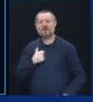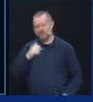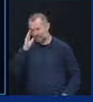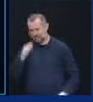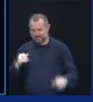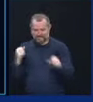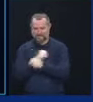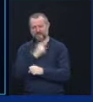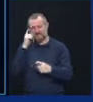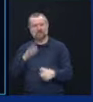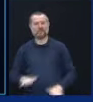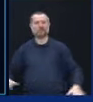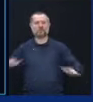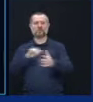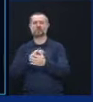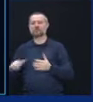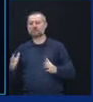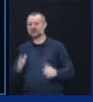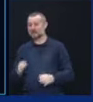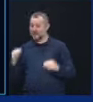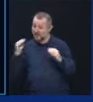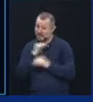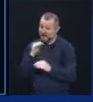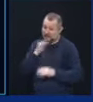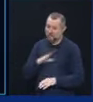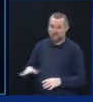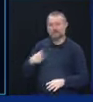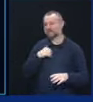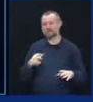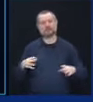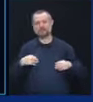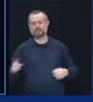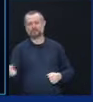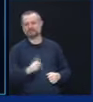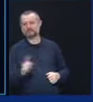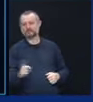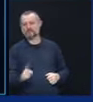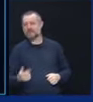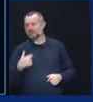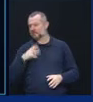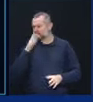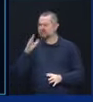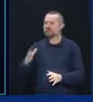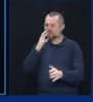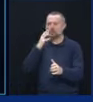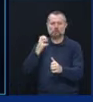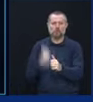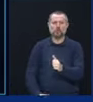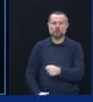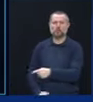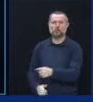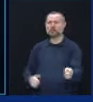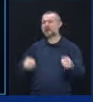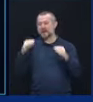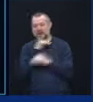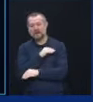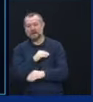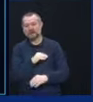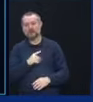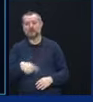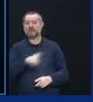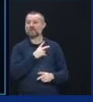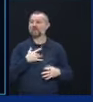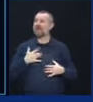I'm not going to let you lie to them. It's cruel to lie to a person who's looking for closure